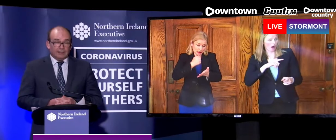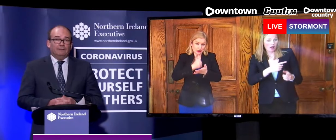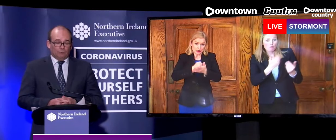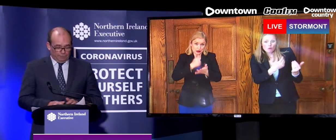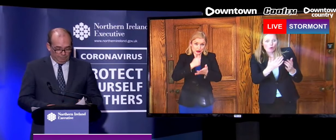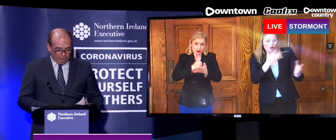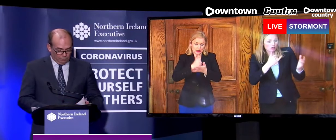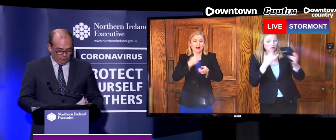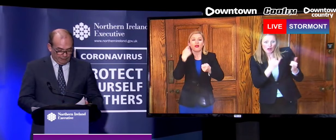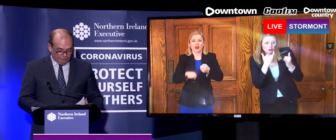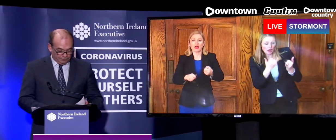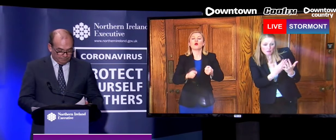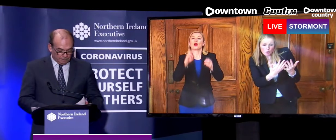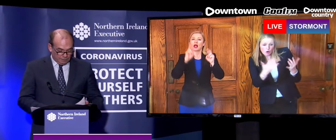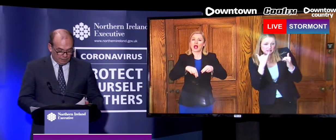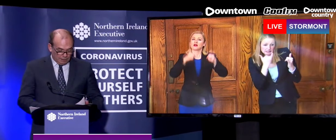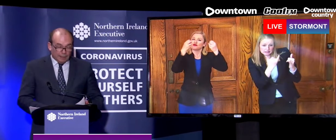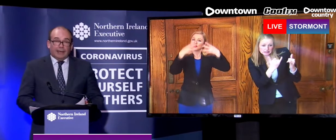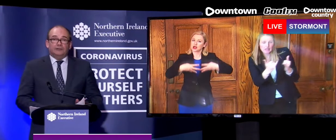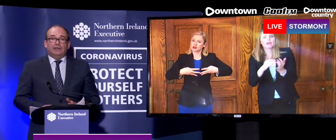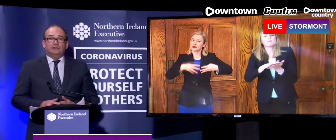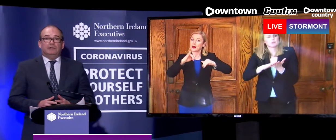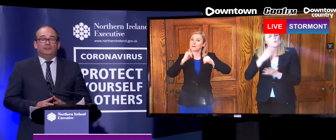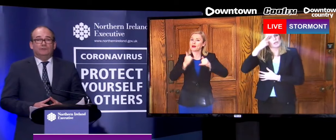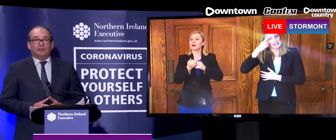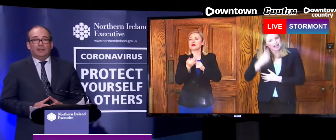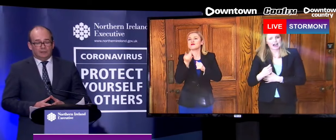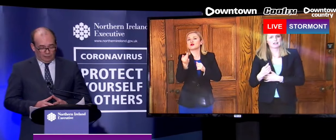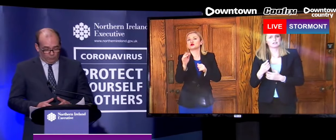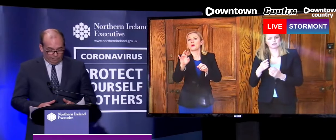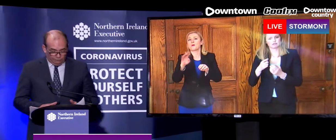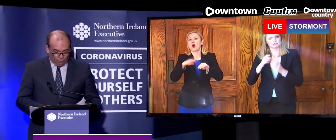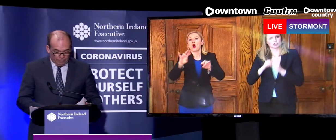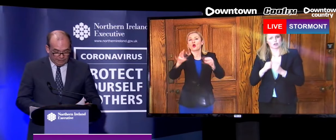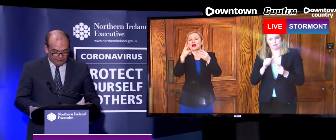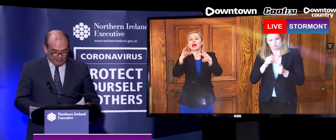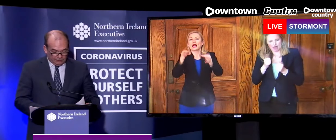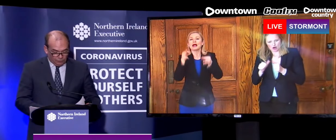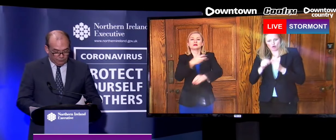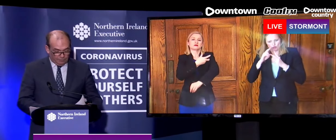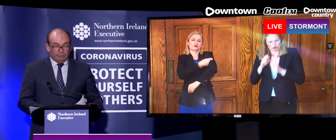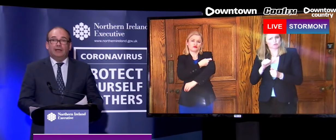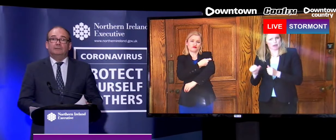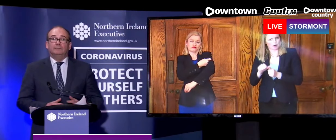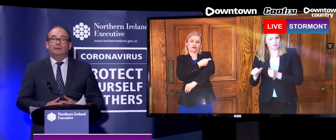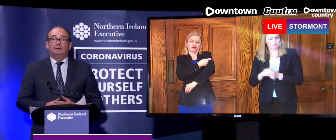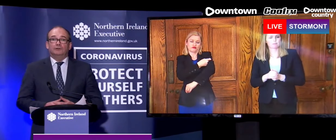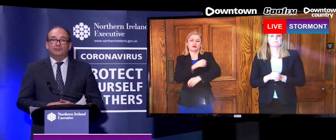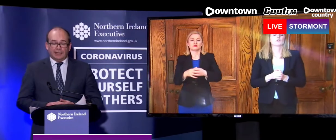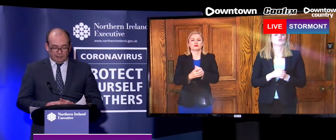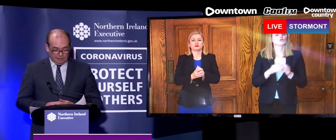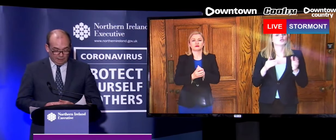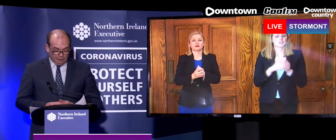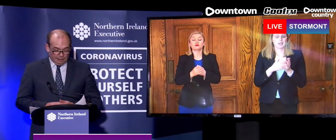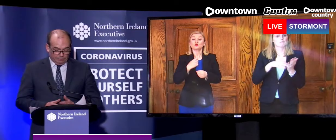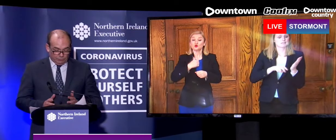will generate and the more people will benefit. Today, as the Minister have said, we have formally signed off on a memorandum of